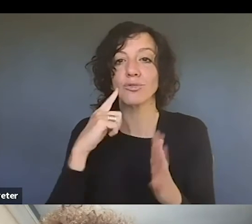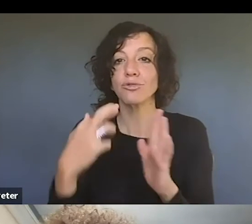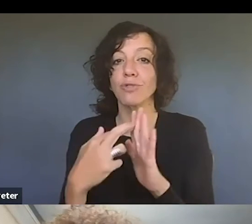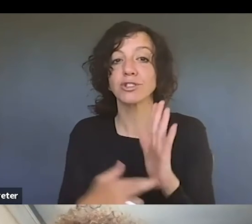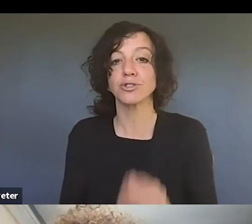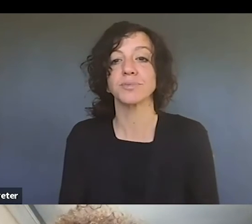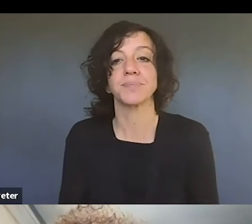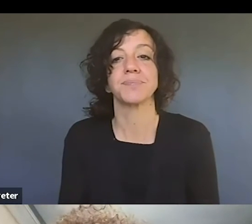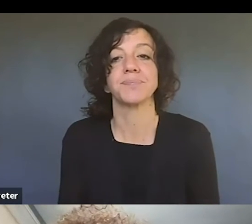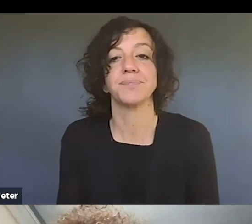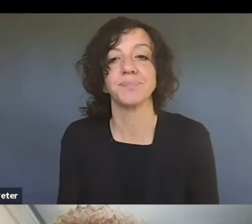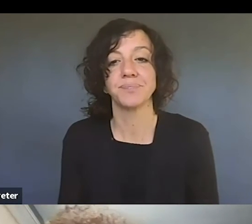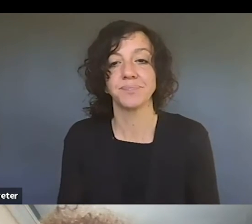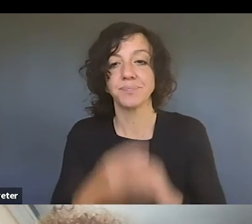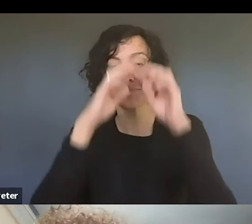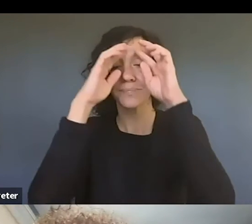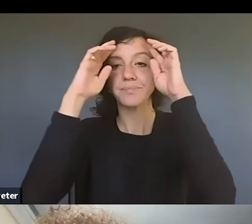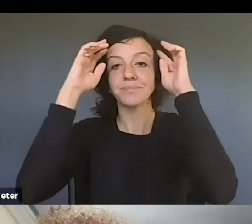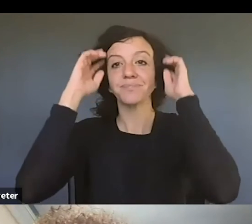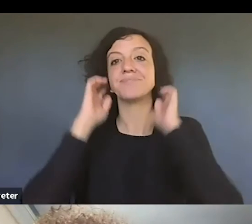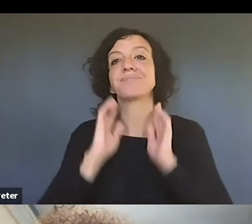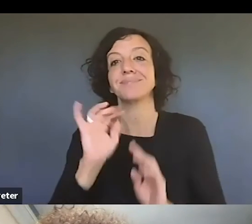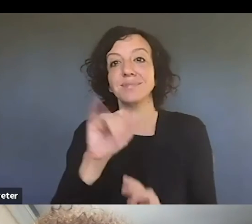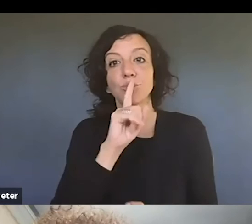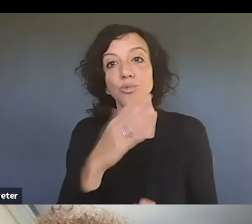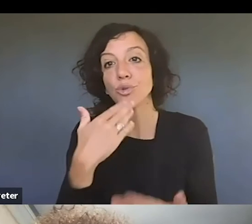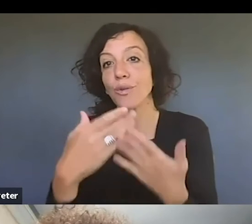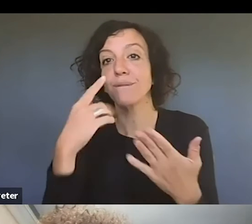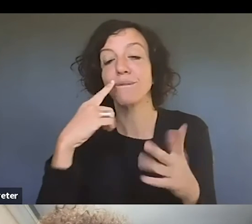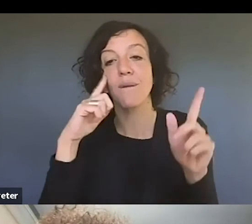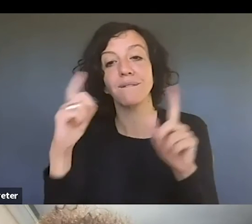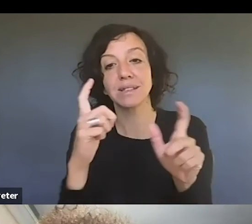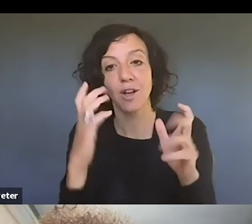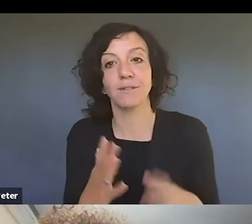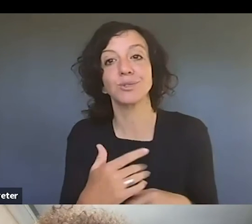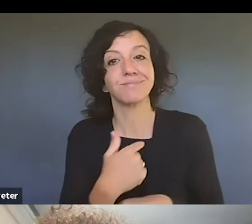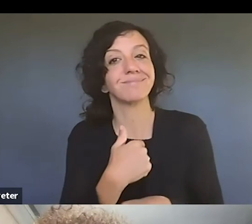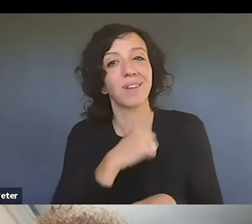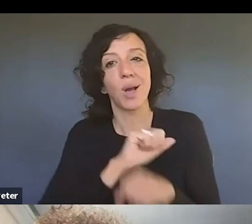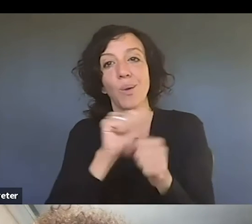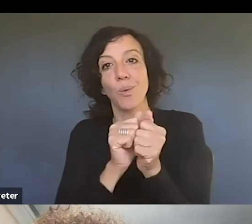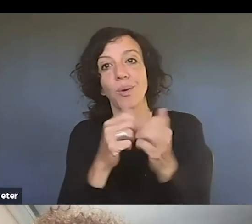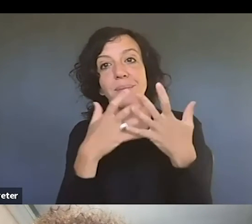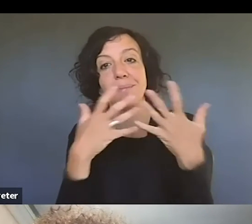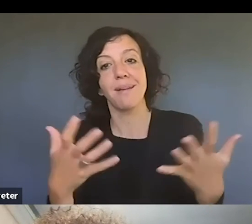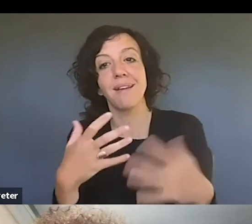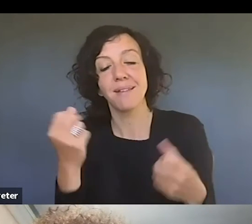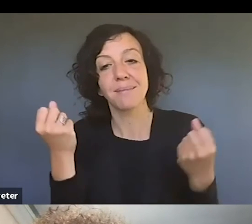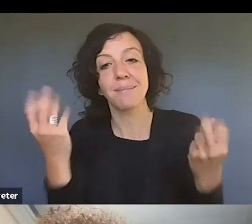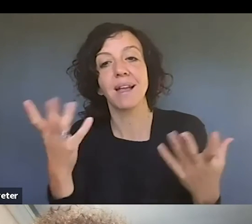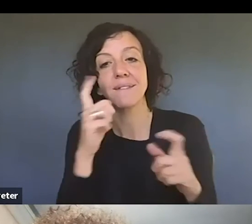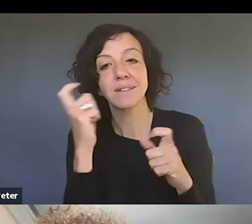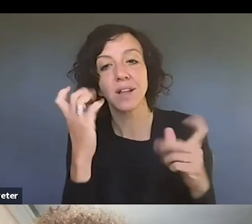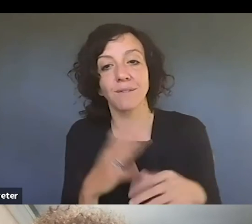Okay. And it's particularly great for photographers. I worked with a lot of photographers and I mean, if you're going out and